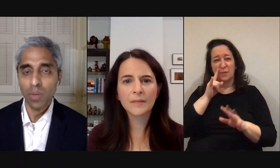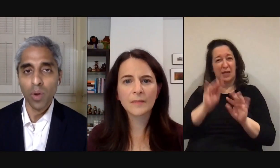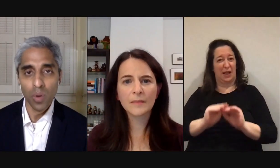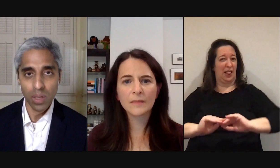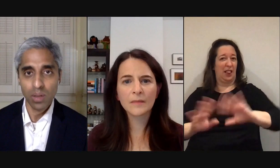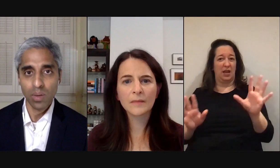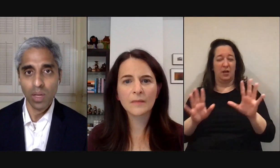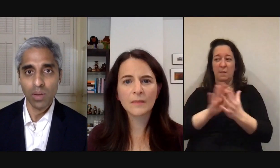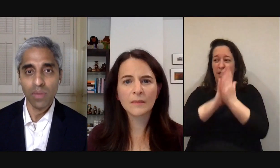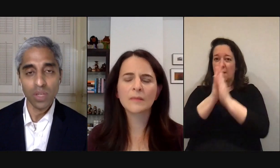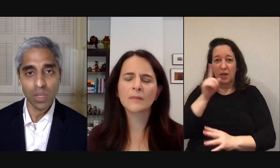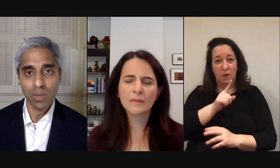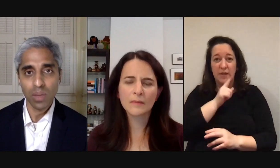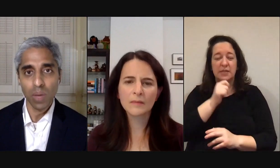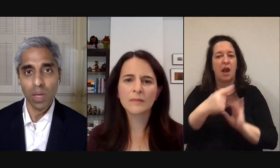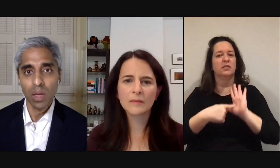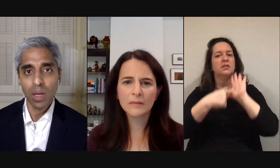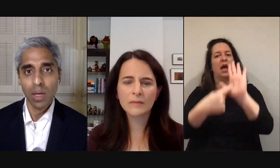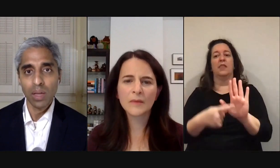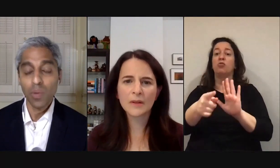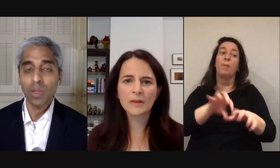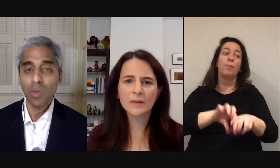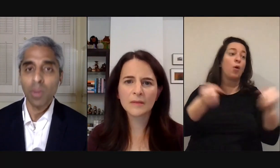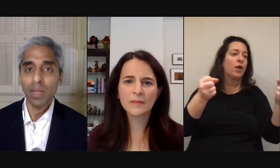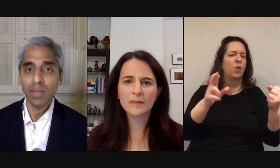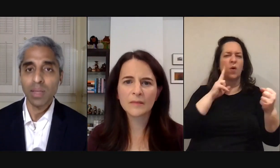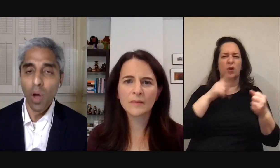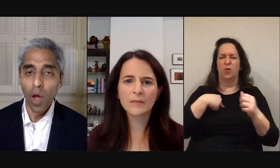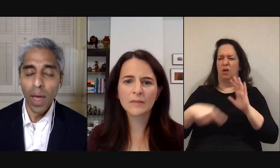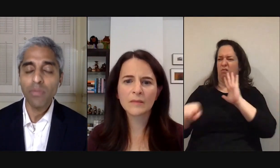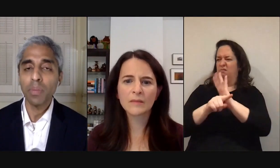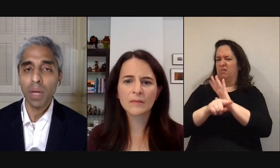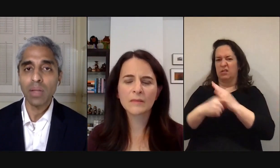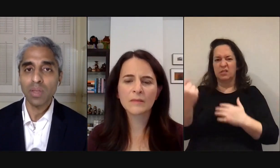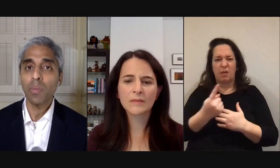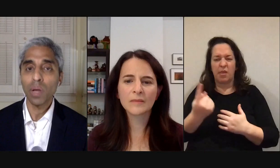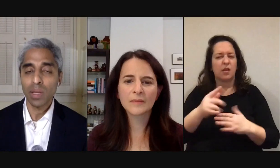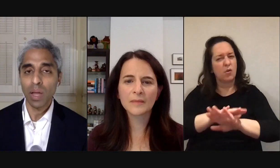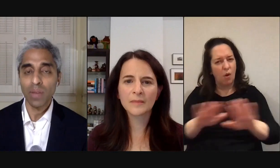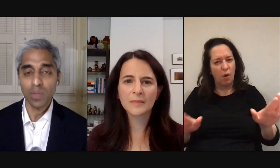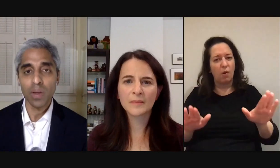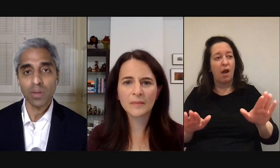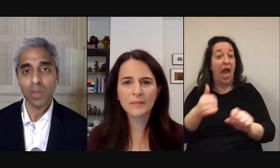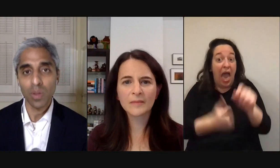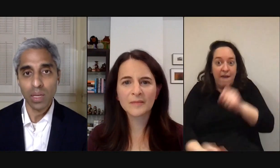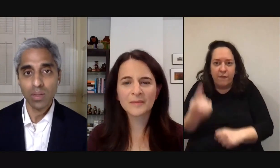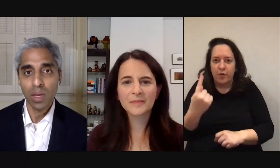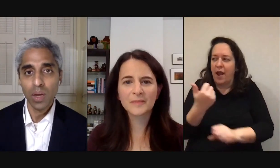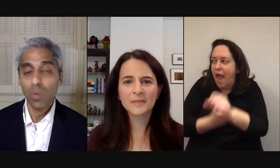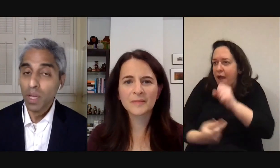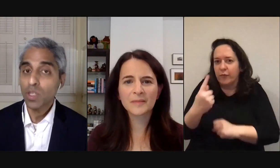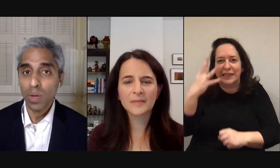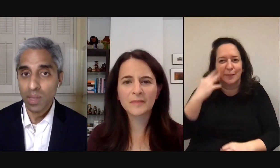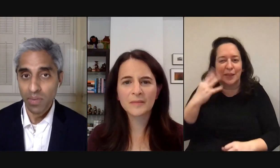sign that you're broken or that you're deficient in some way it's important to normalize and say that everybody at some point in their life experiences loneliness